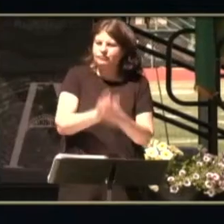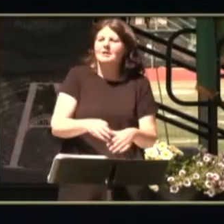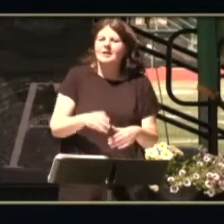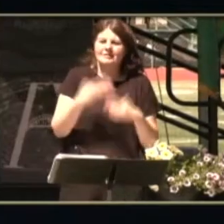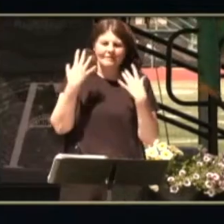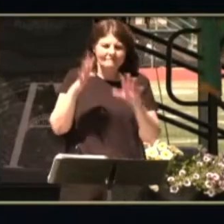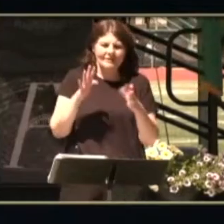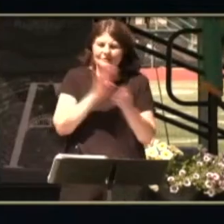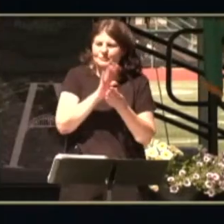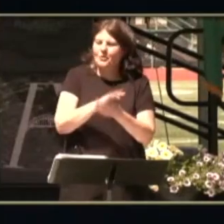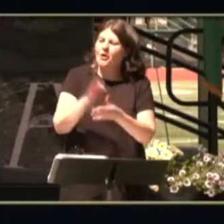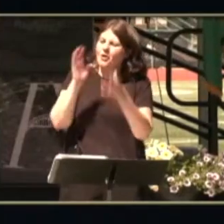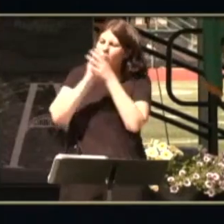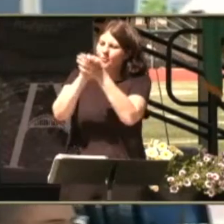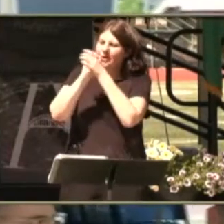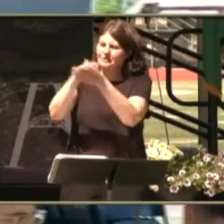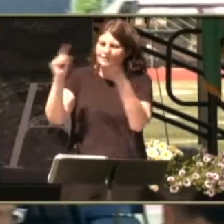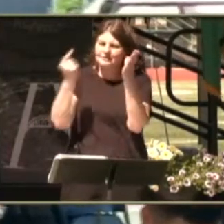graduates